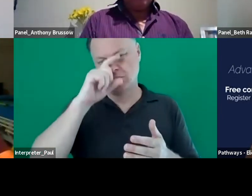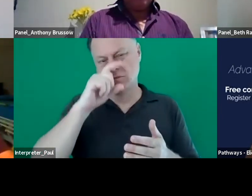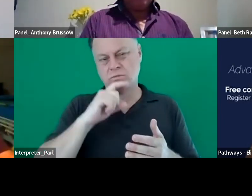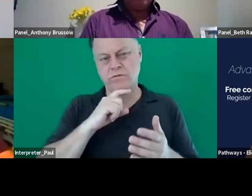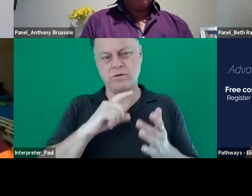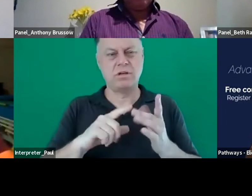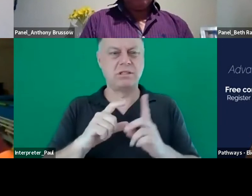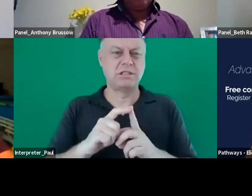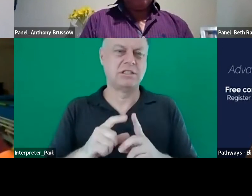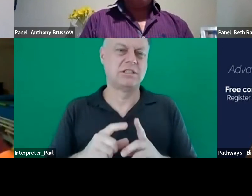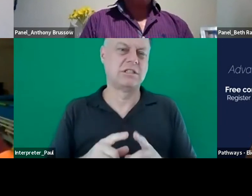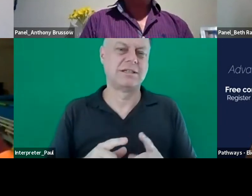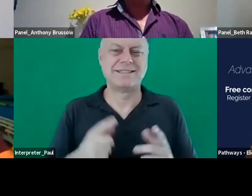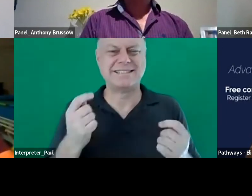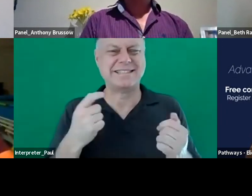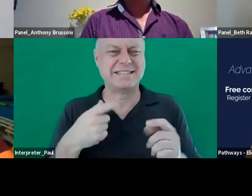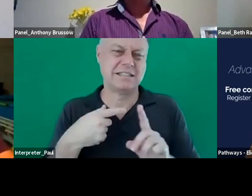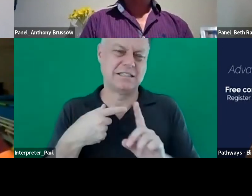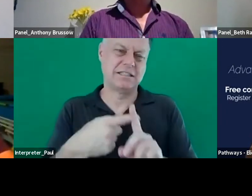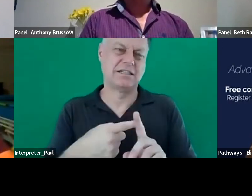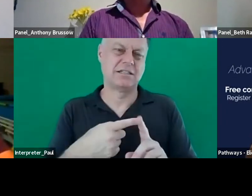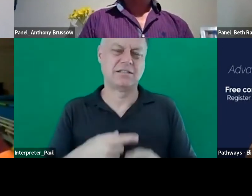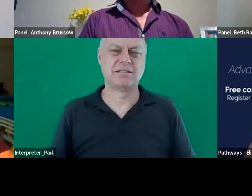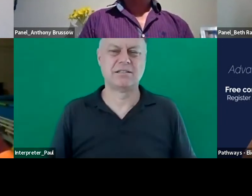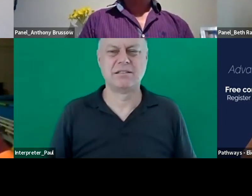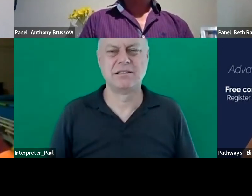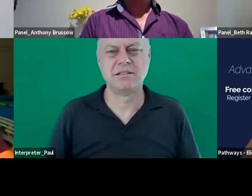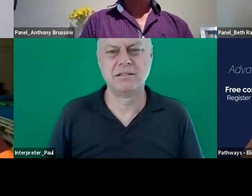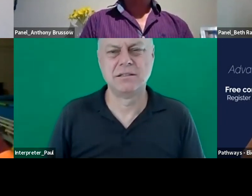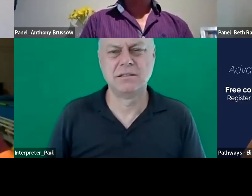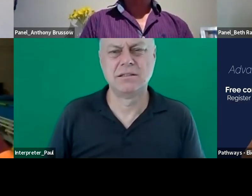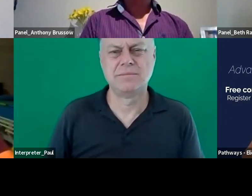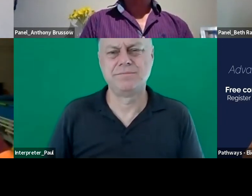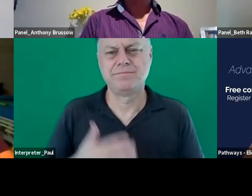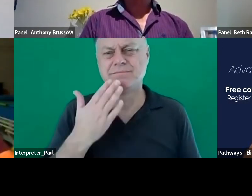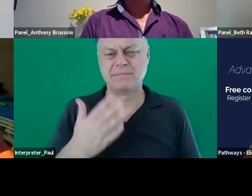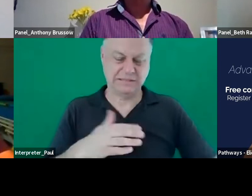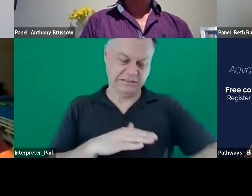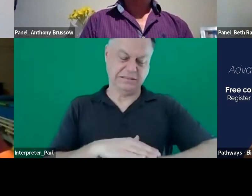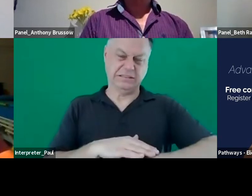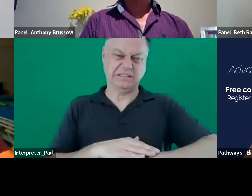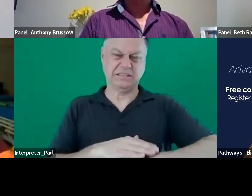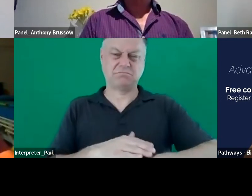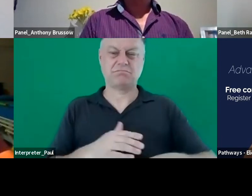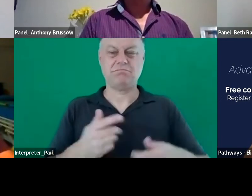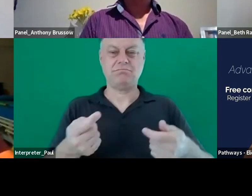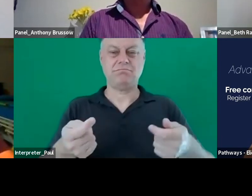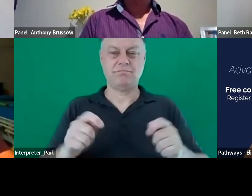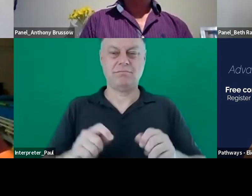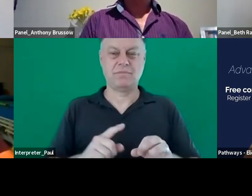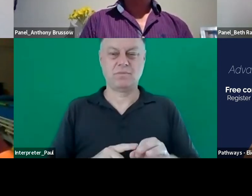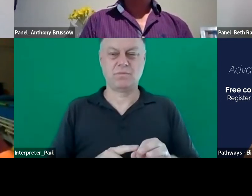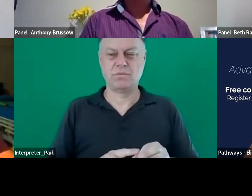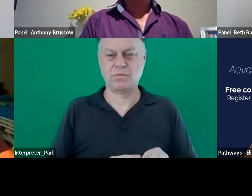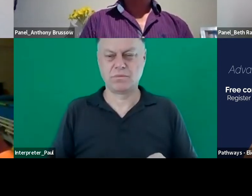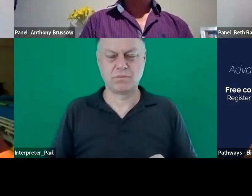for um people with disabilities thanks jack in the interest of time i'm going to move our next to our next question